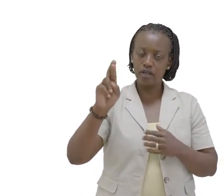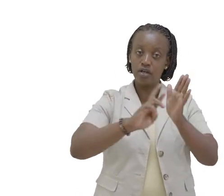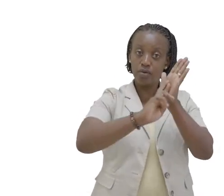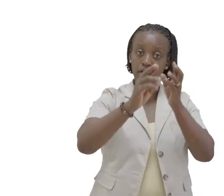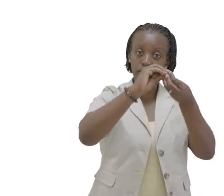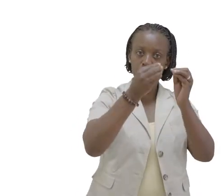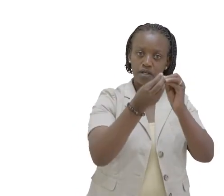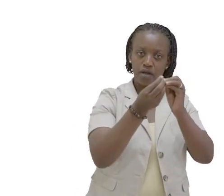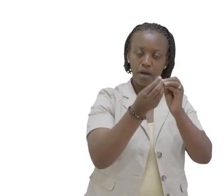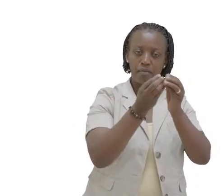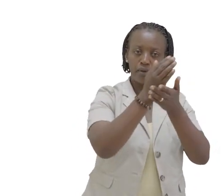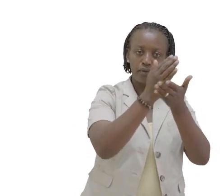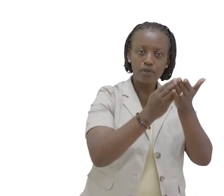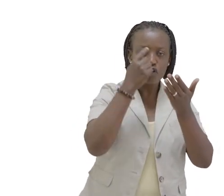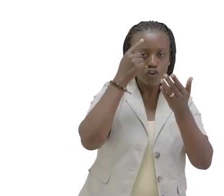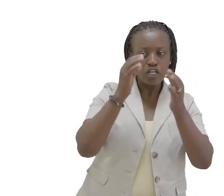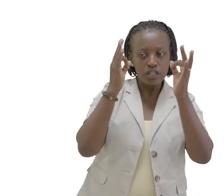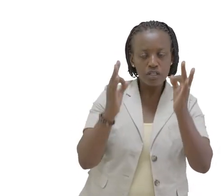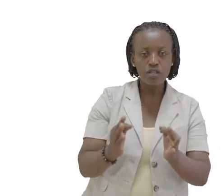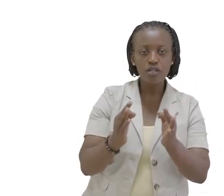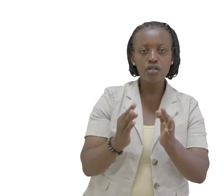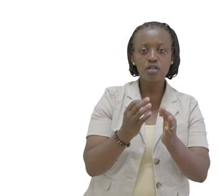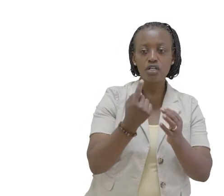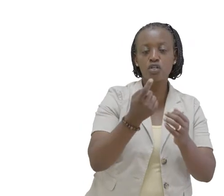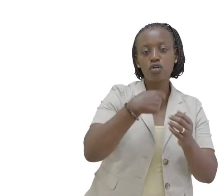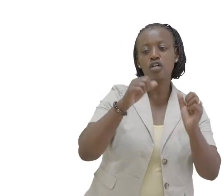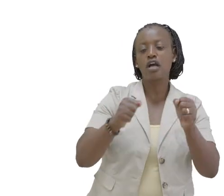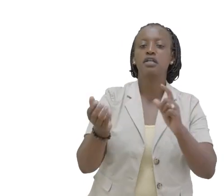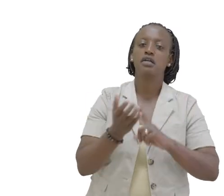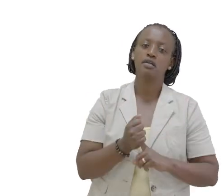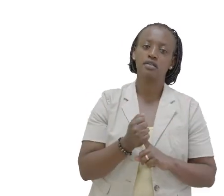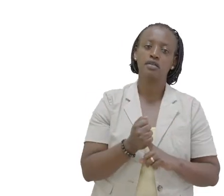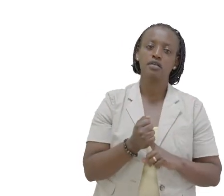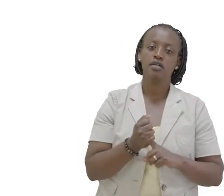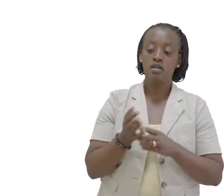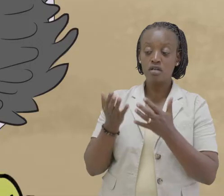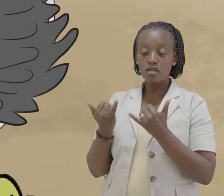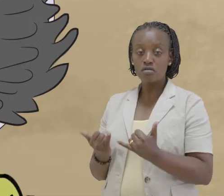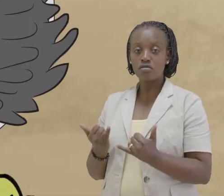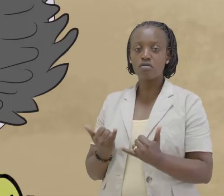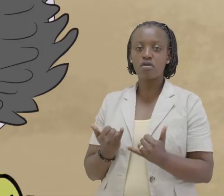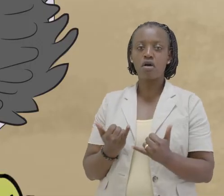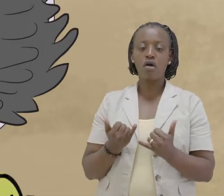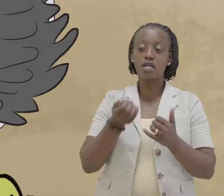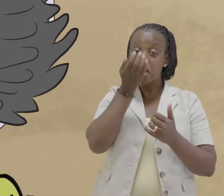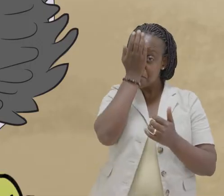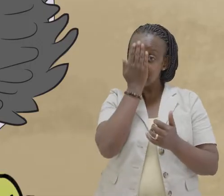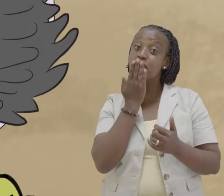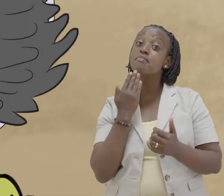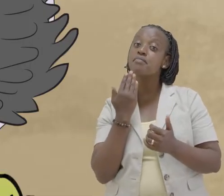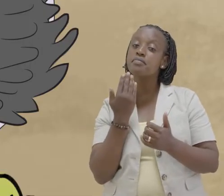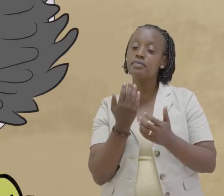the number of pieces of the object Each one of us will get In our case, it is this